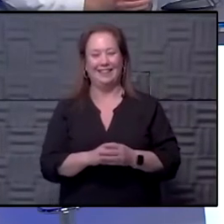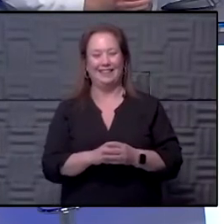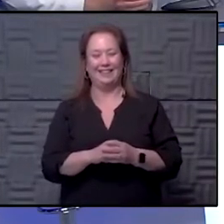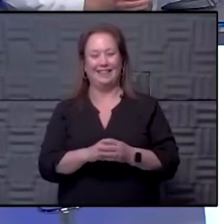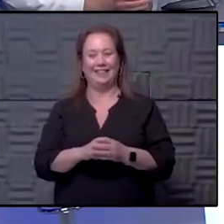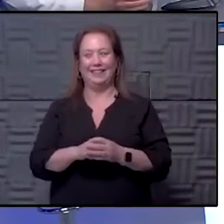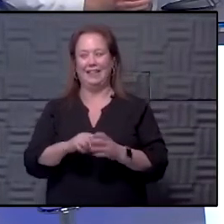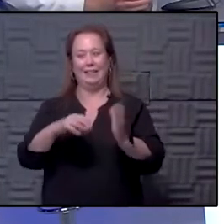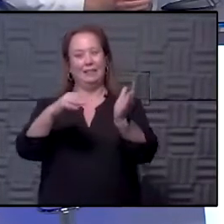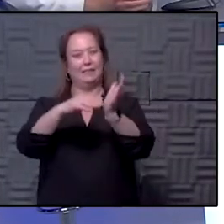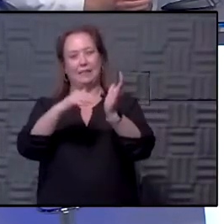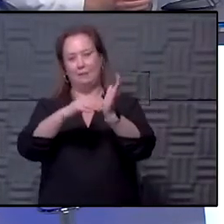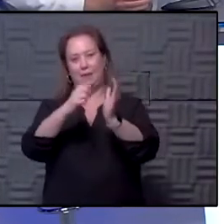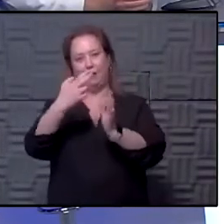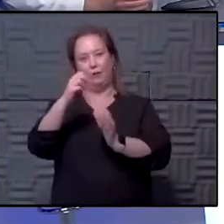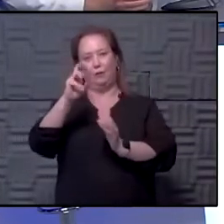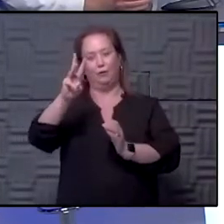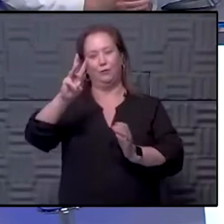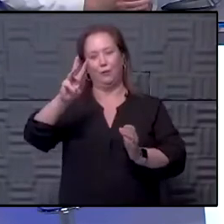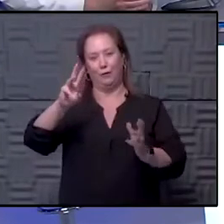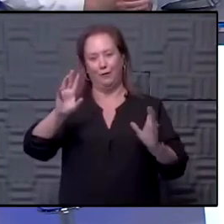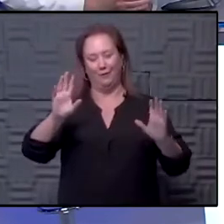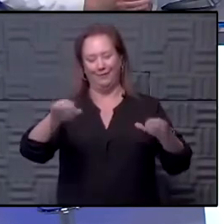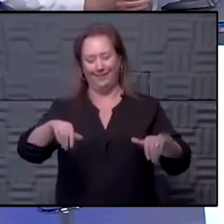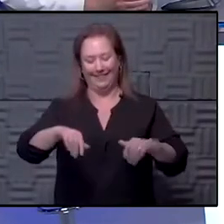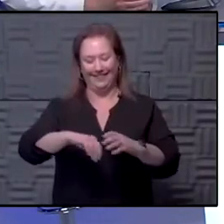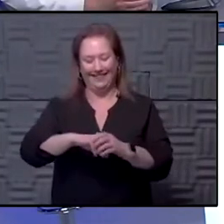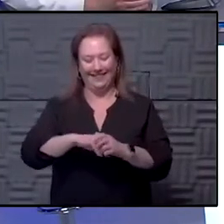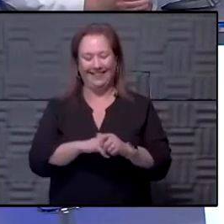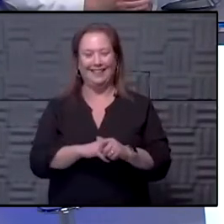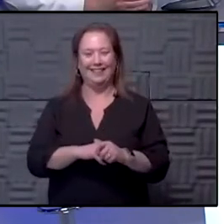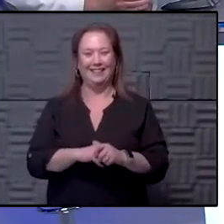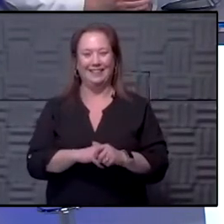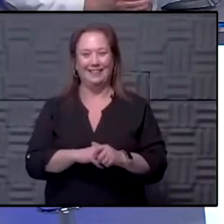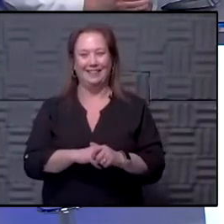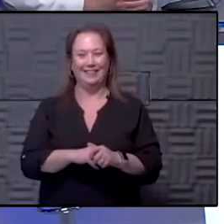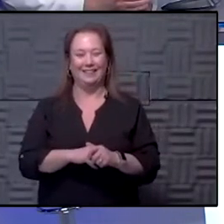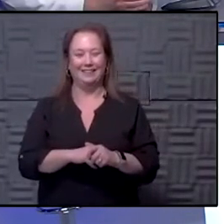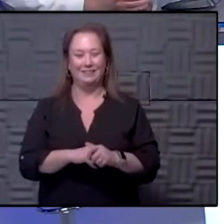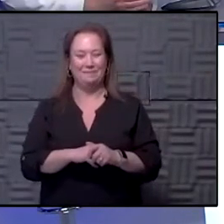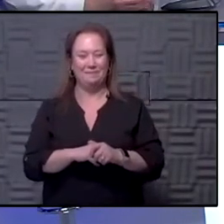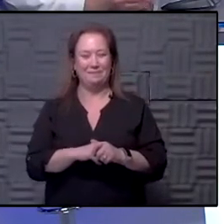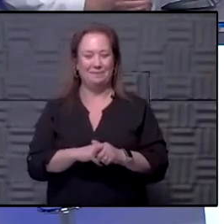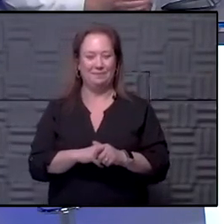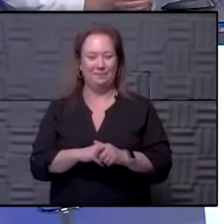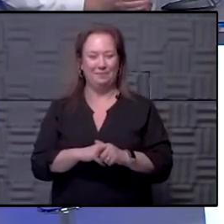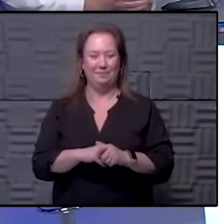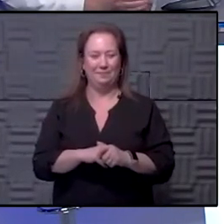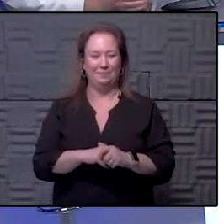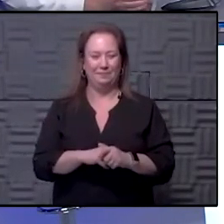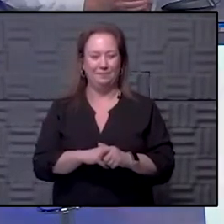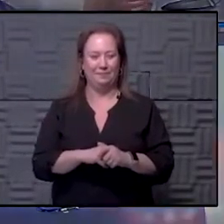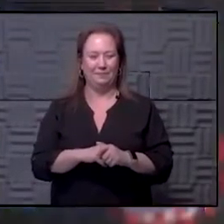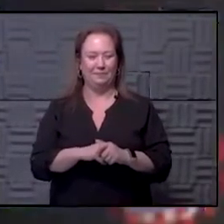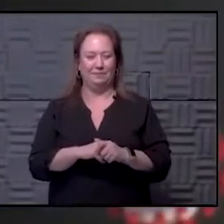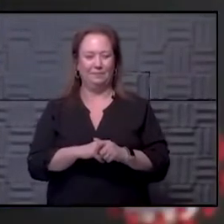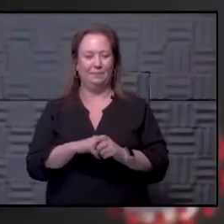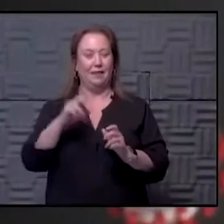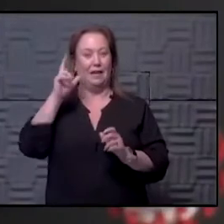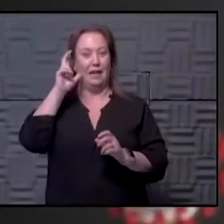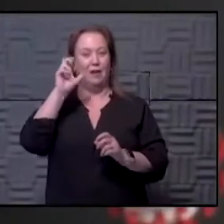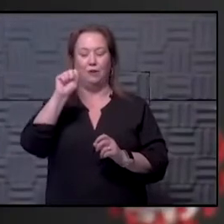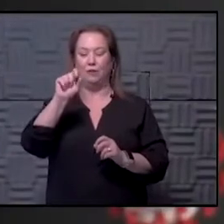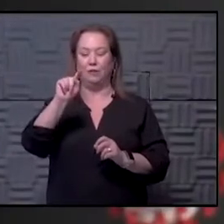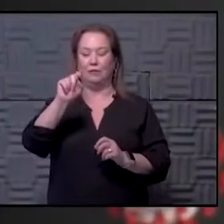This is a medical show and we're staying in our lane, people. Although, that was pretty funny. It was. I heard